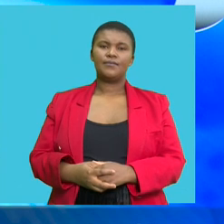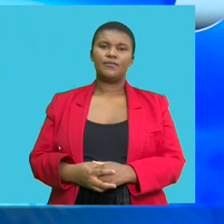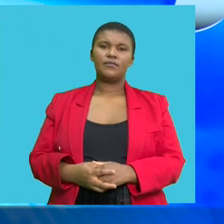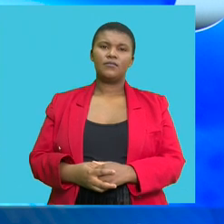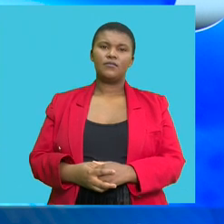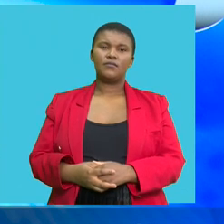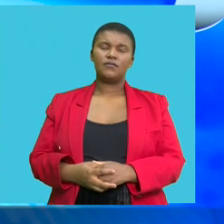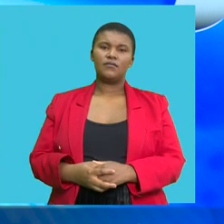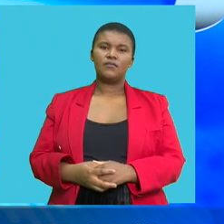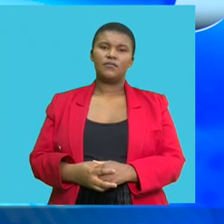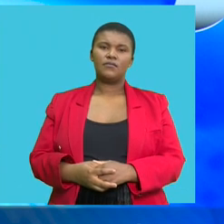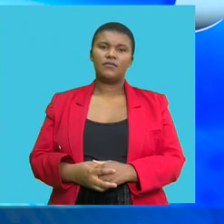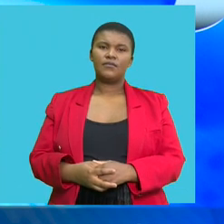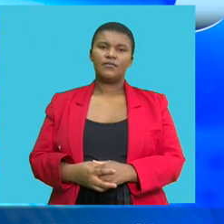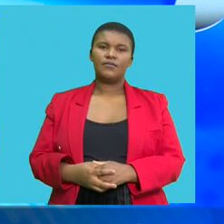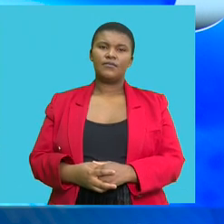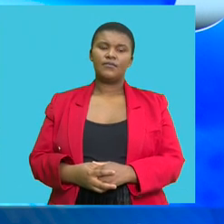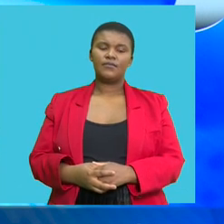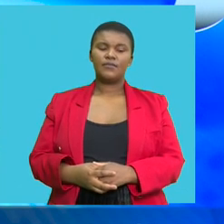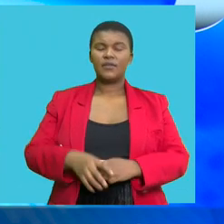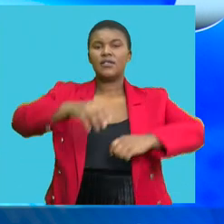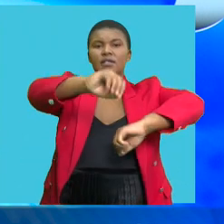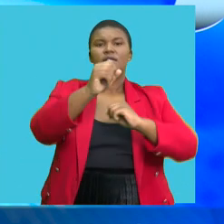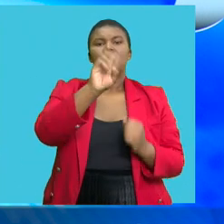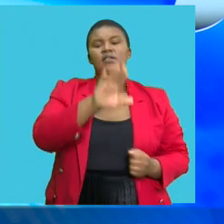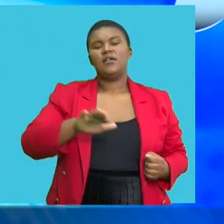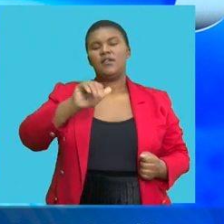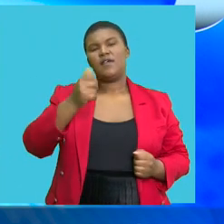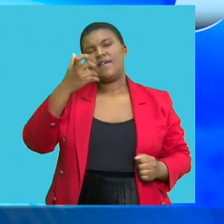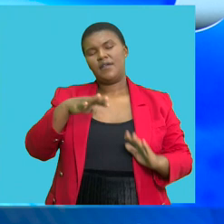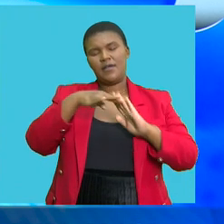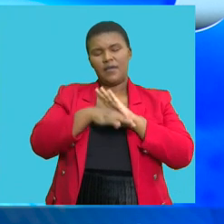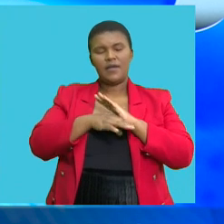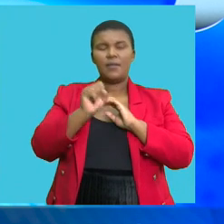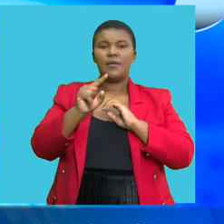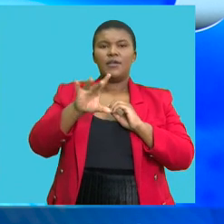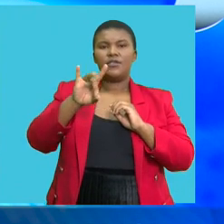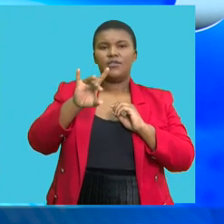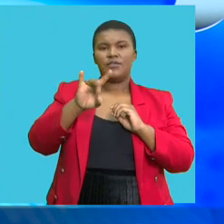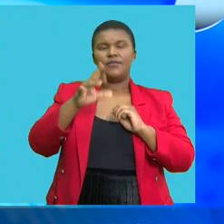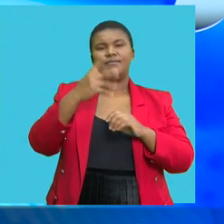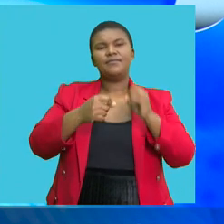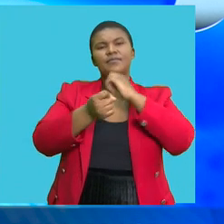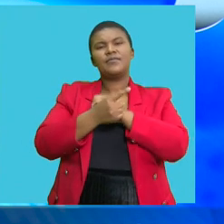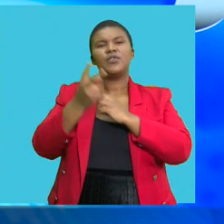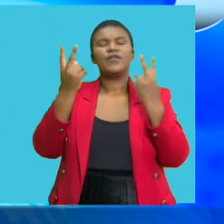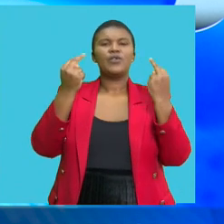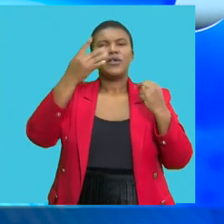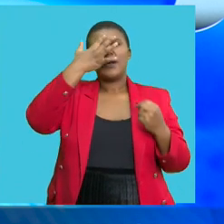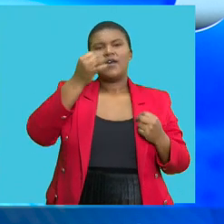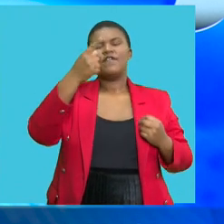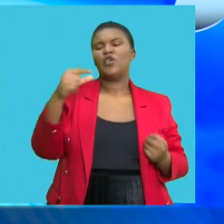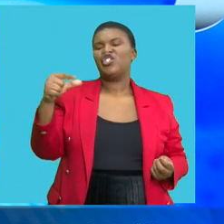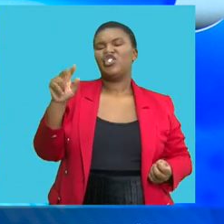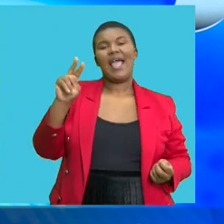And finally, the South African Rand fell further on Tuesday as markets awaited the economic reform agenda of the new government of national